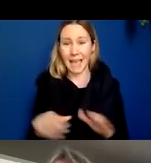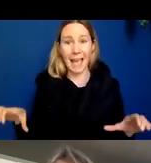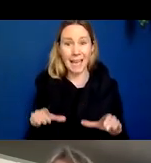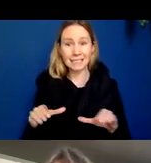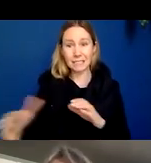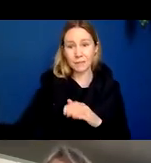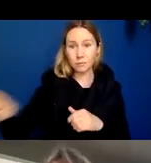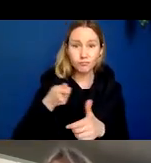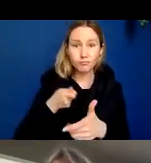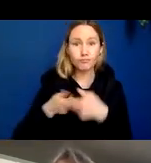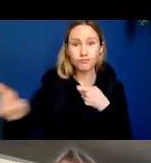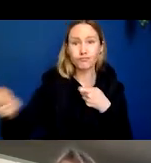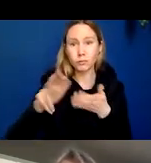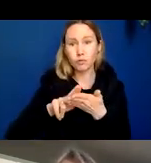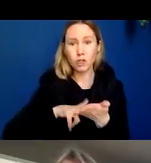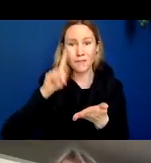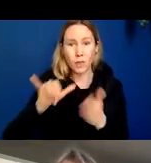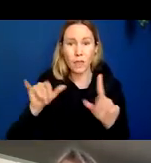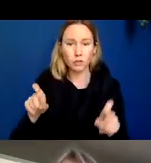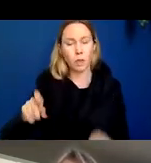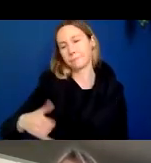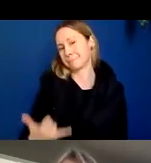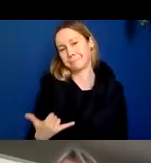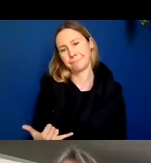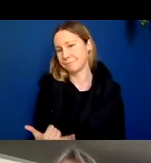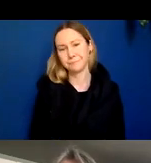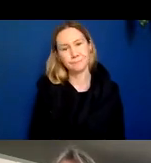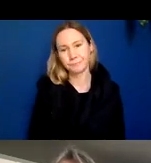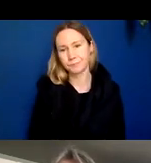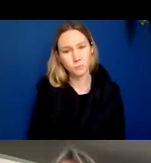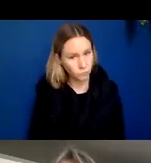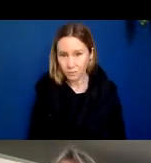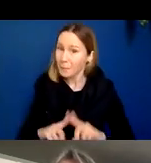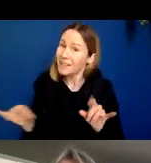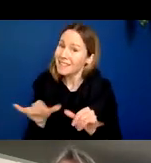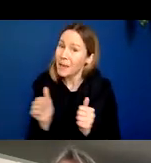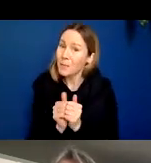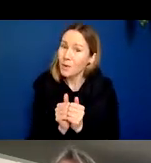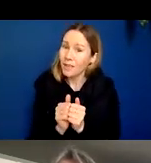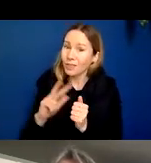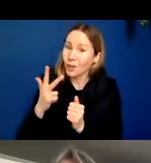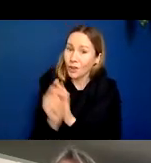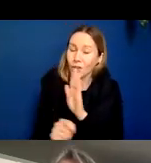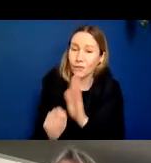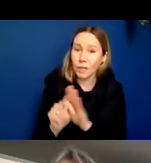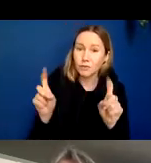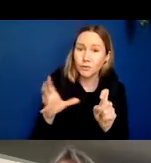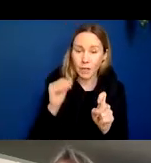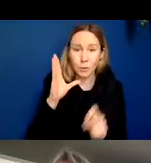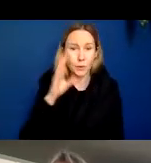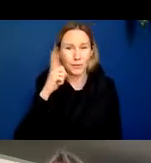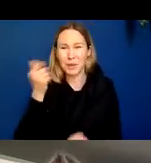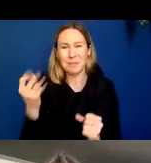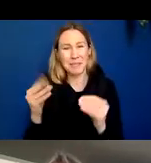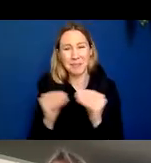enrolling aducanumab trial but as was the case in the phase three trial and will probably be the case for any other